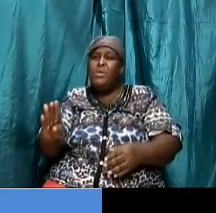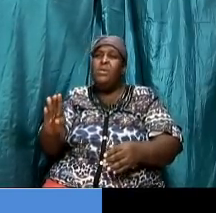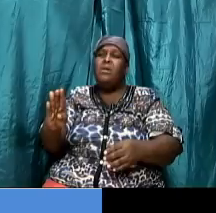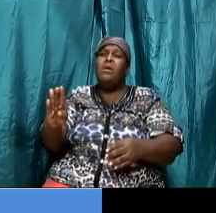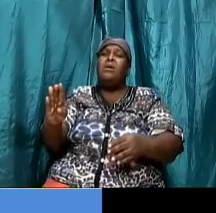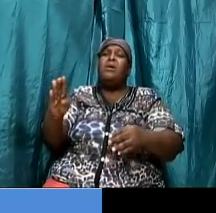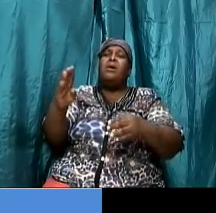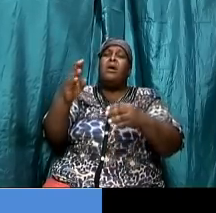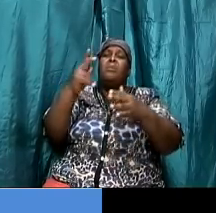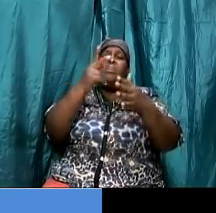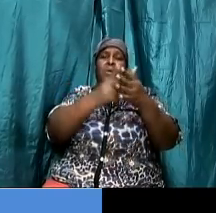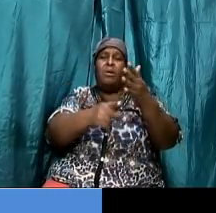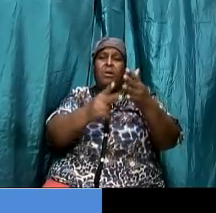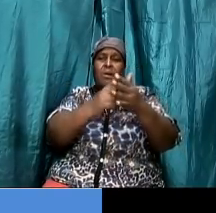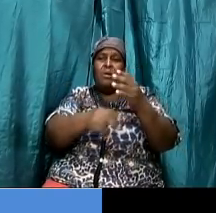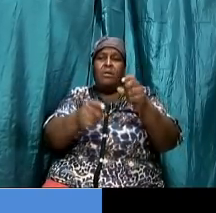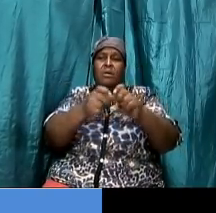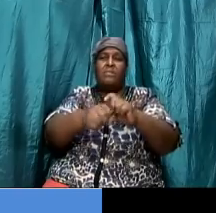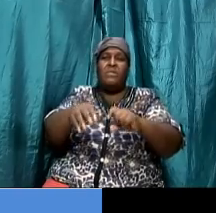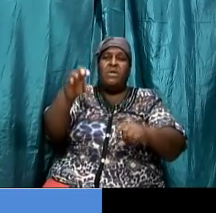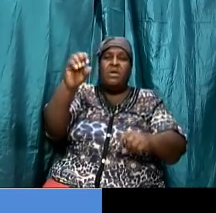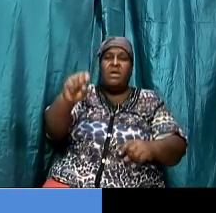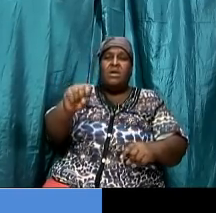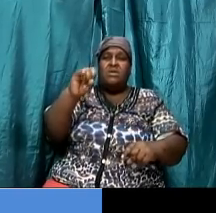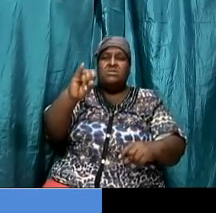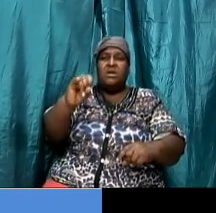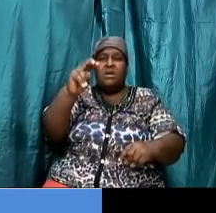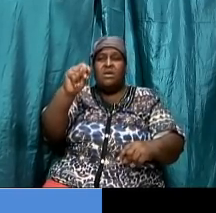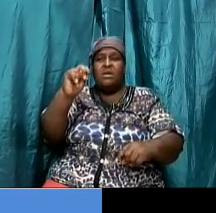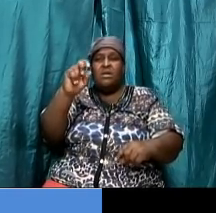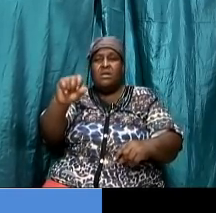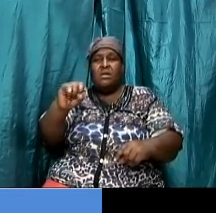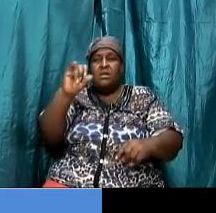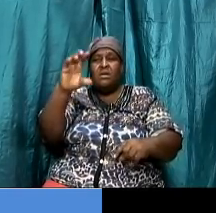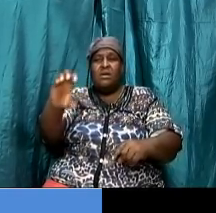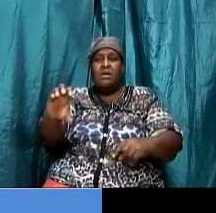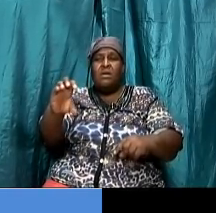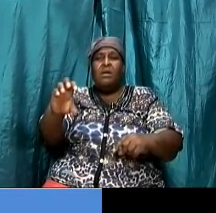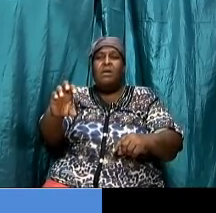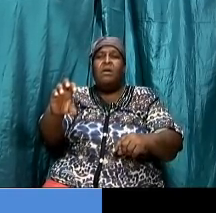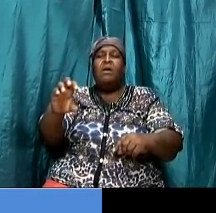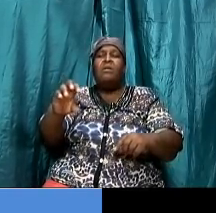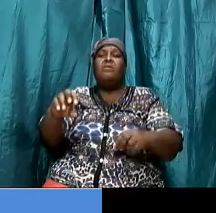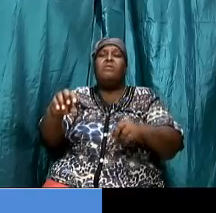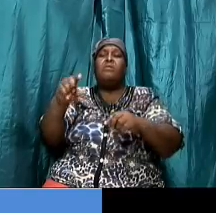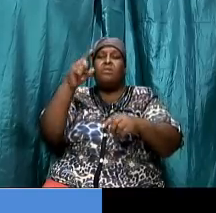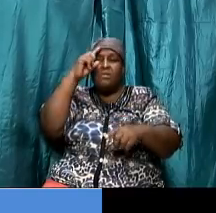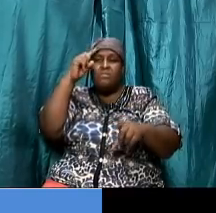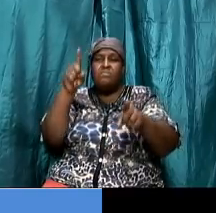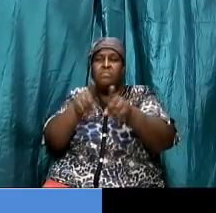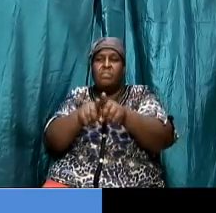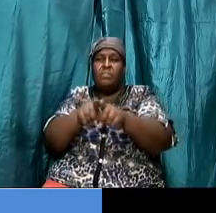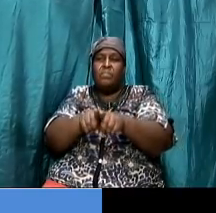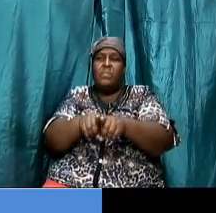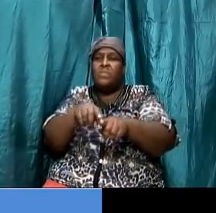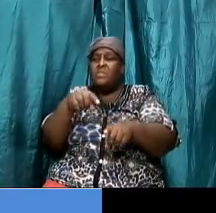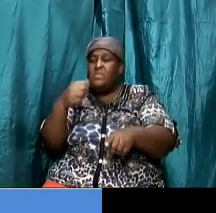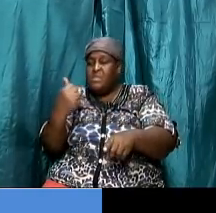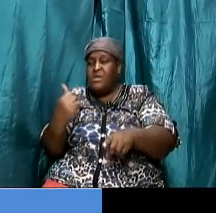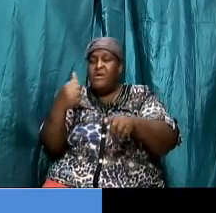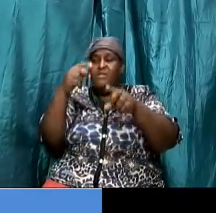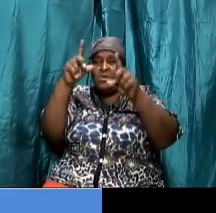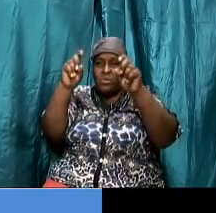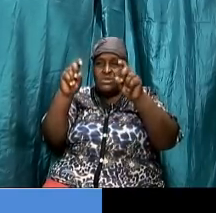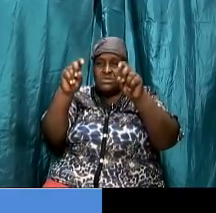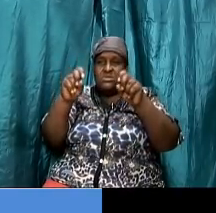covenant another question could gentiles join themselves to israel now